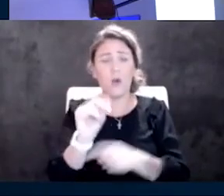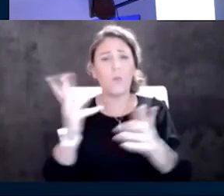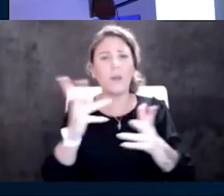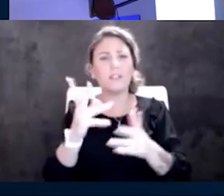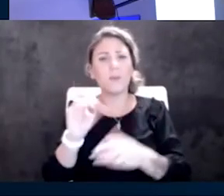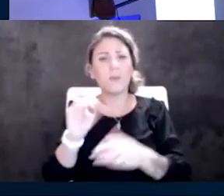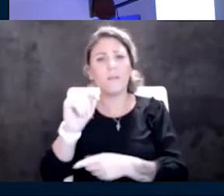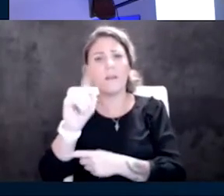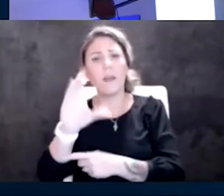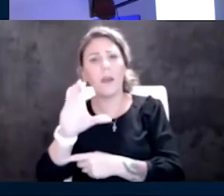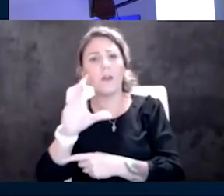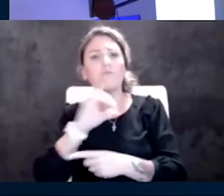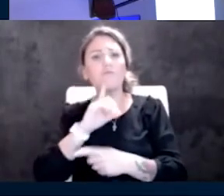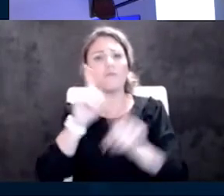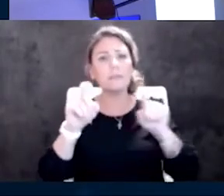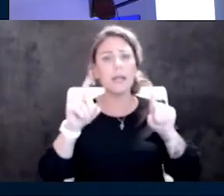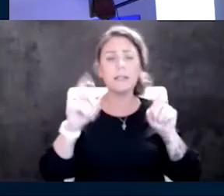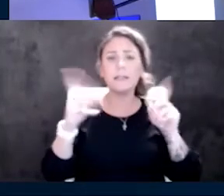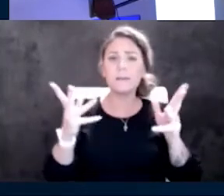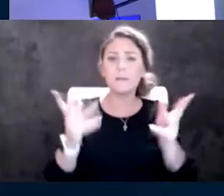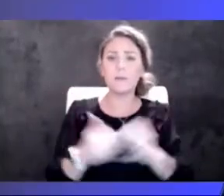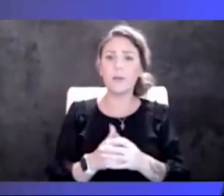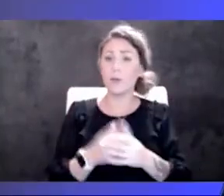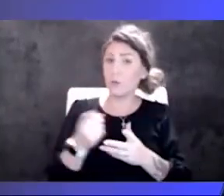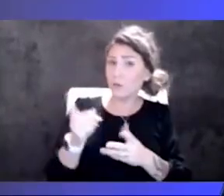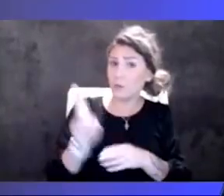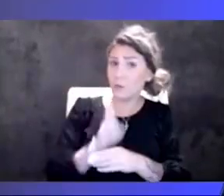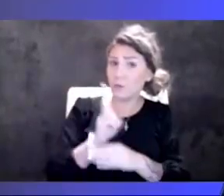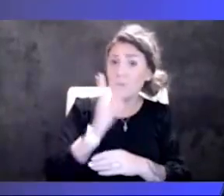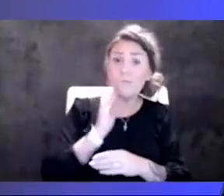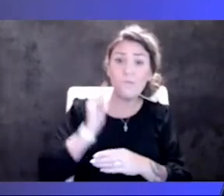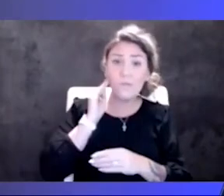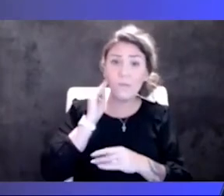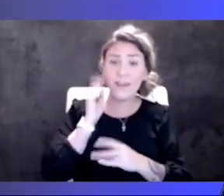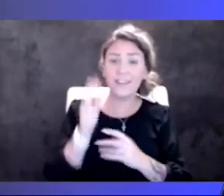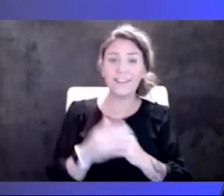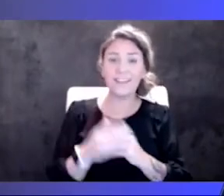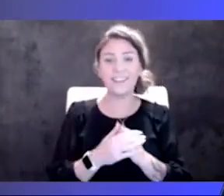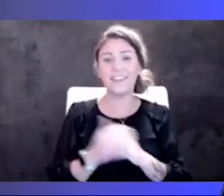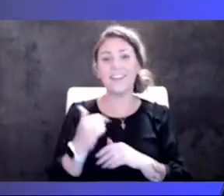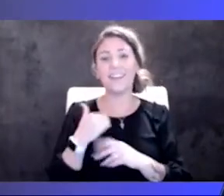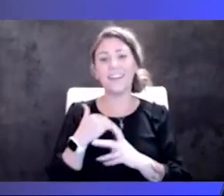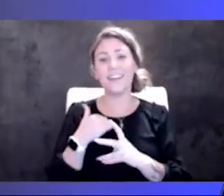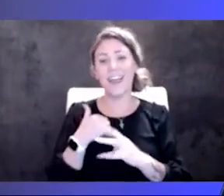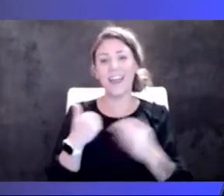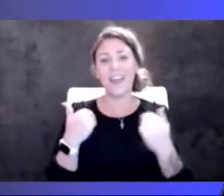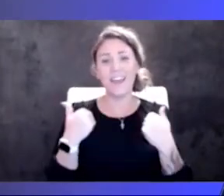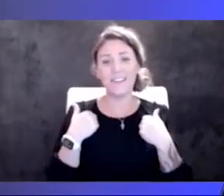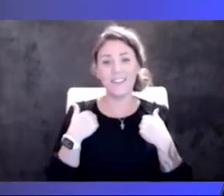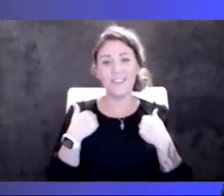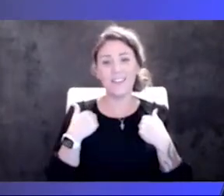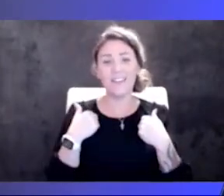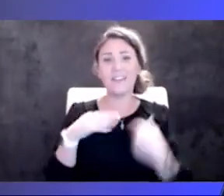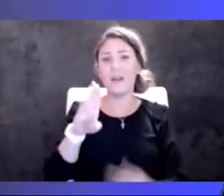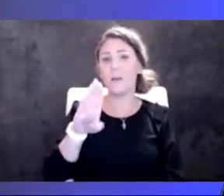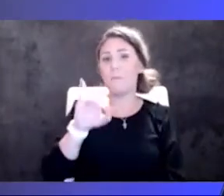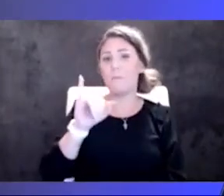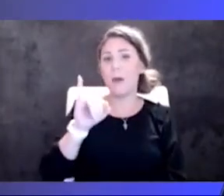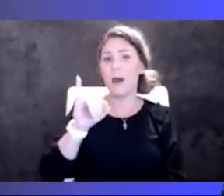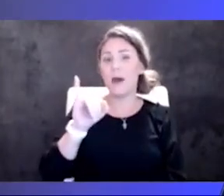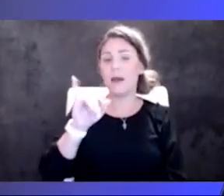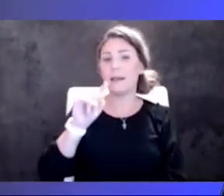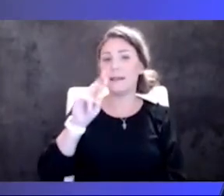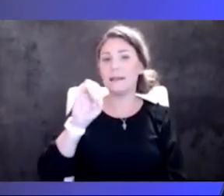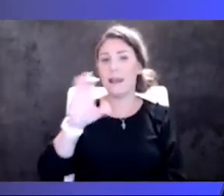All right. Well, so first, Dr. Sutter, which one did you have at home? I have, so I have the Binax now. There